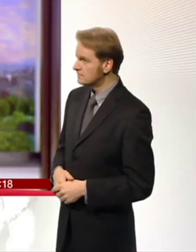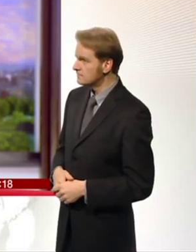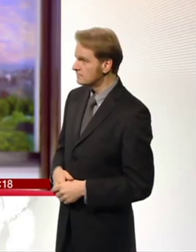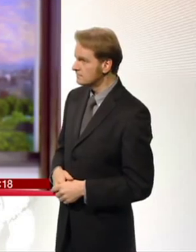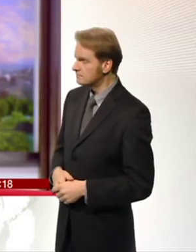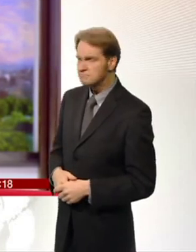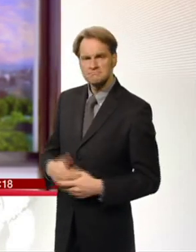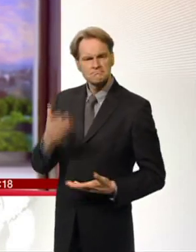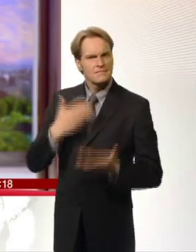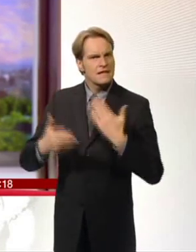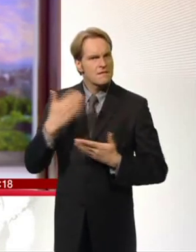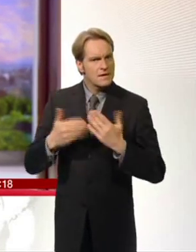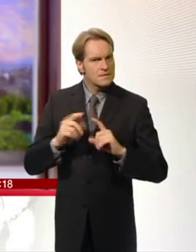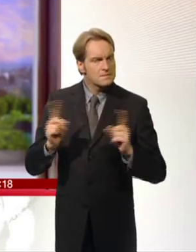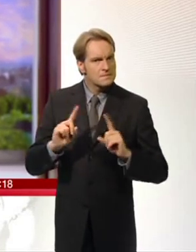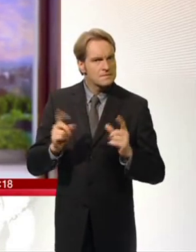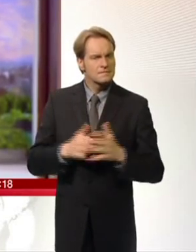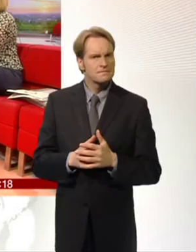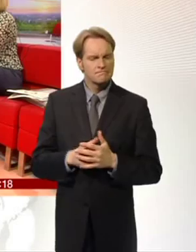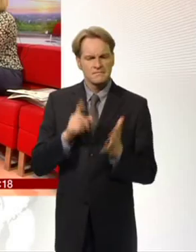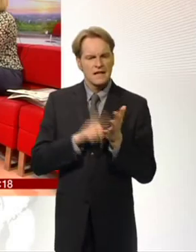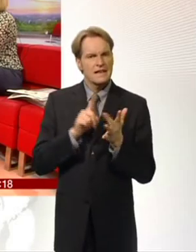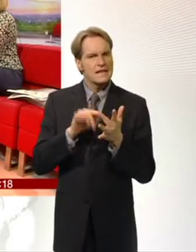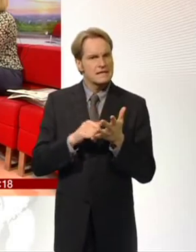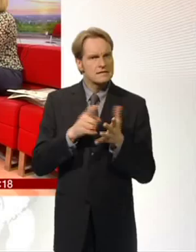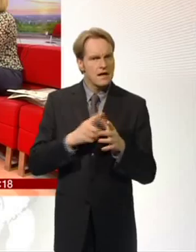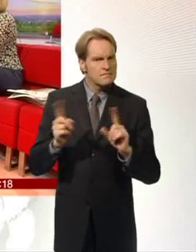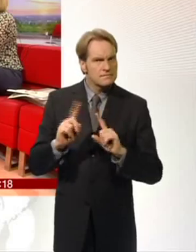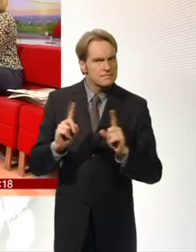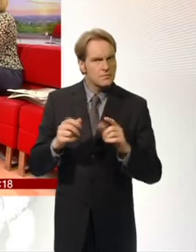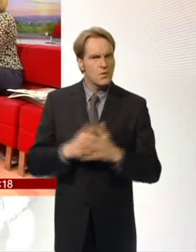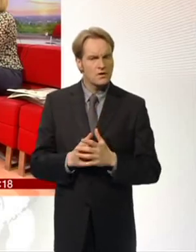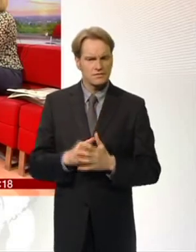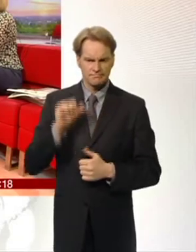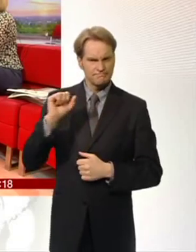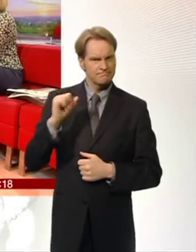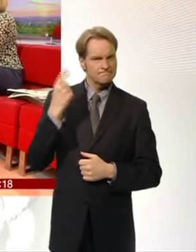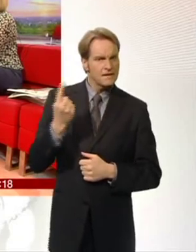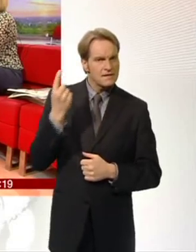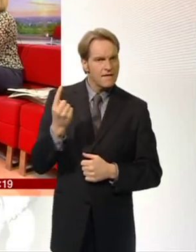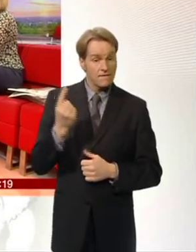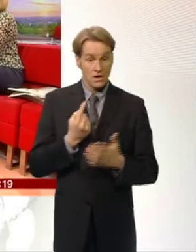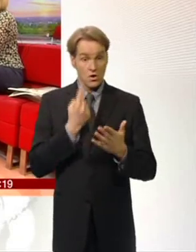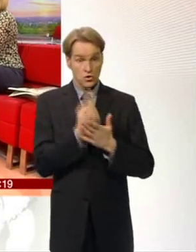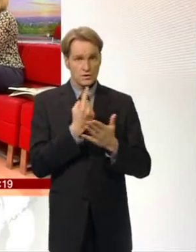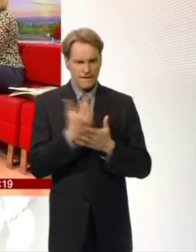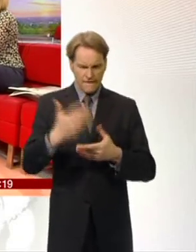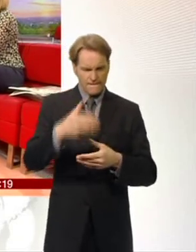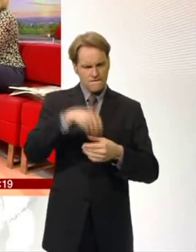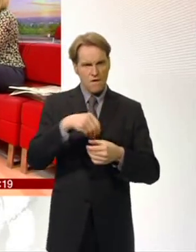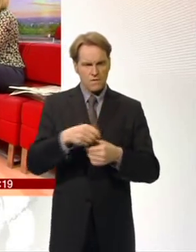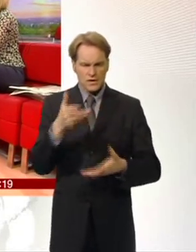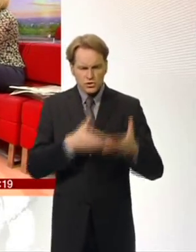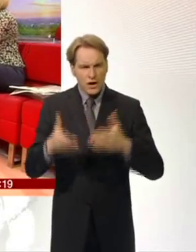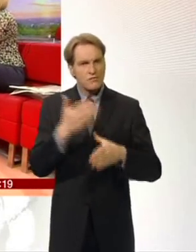Just tell us first of all a little bit about Lisa and what an inspiration. I know you're very involved in charity work as well, but